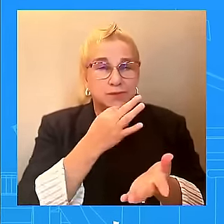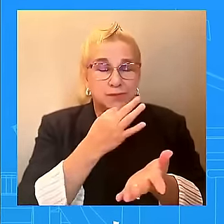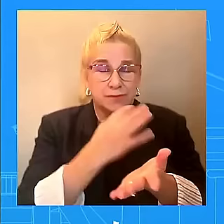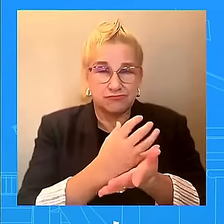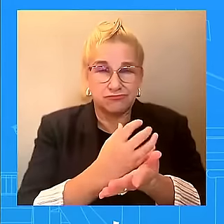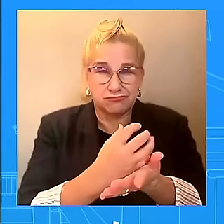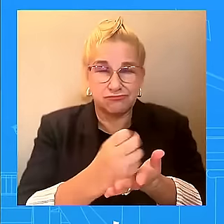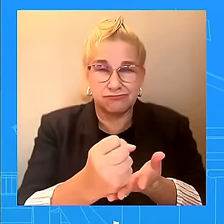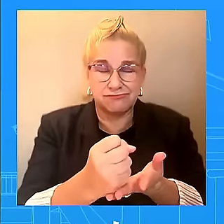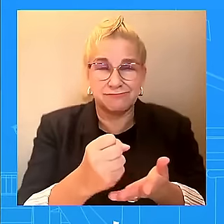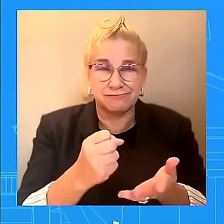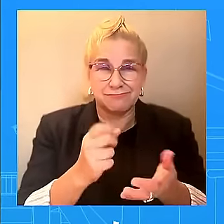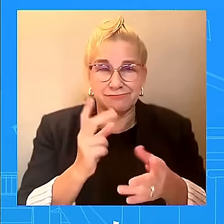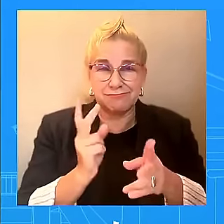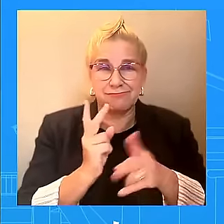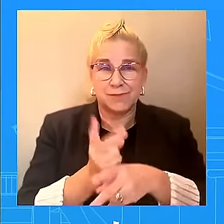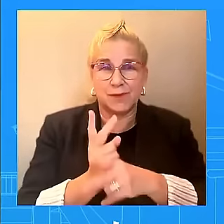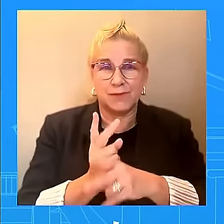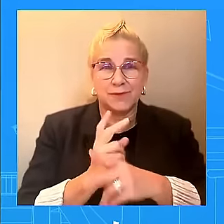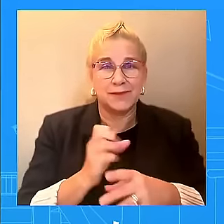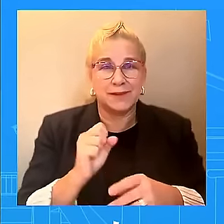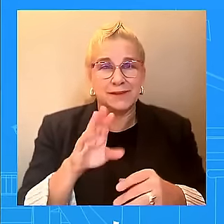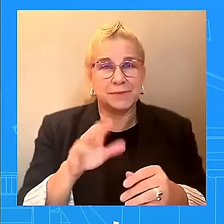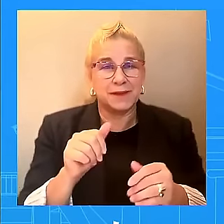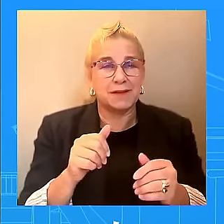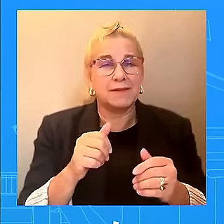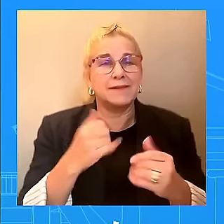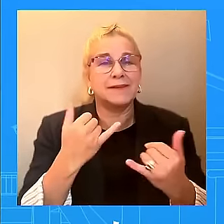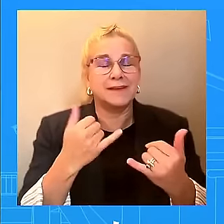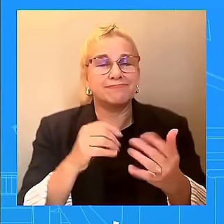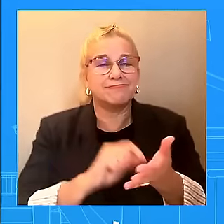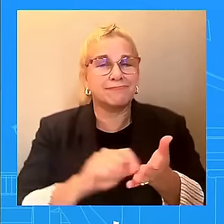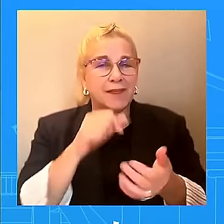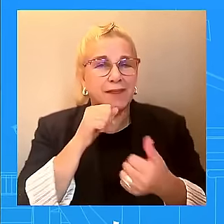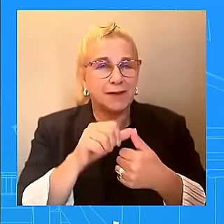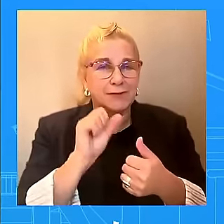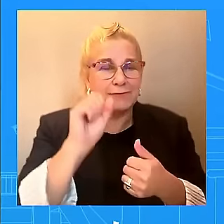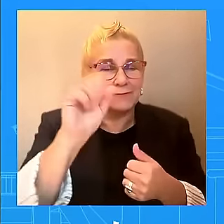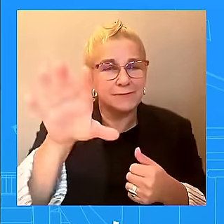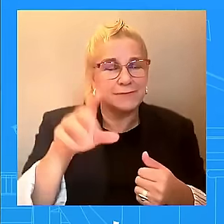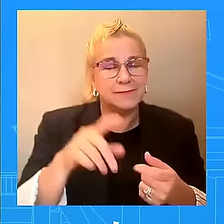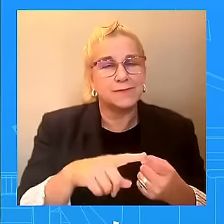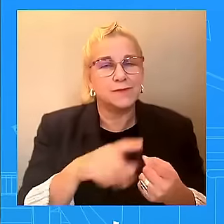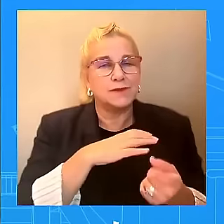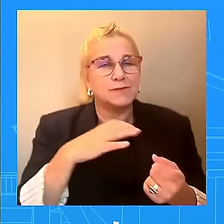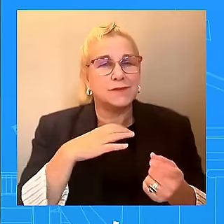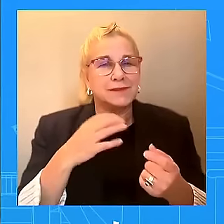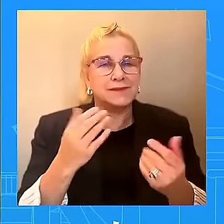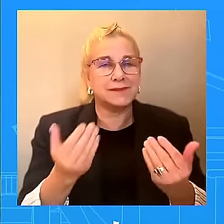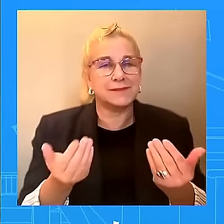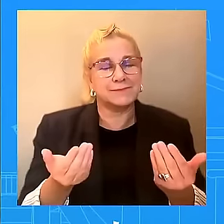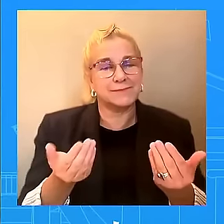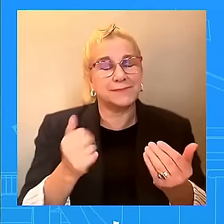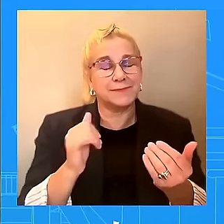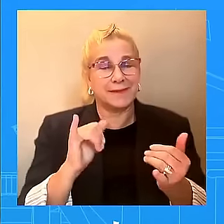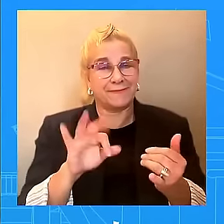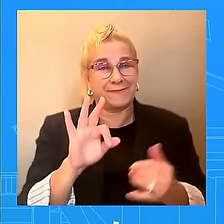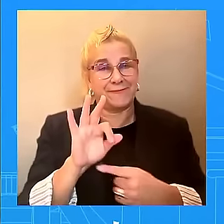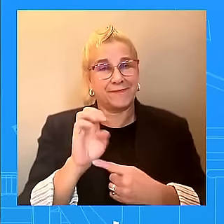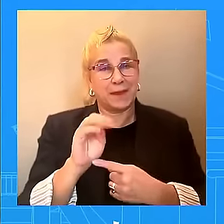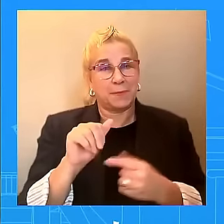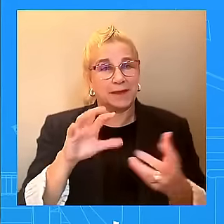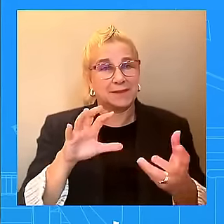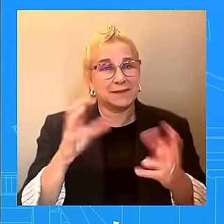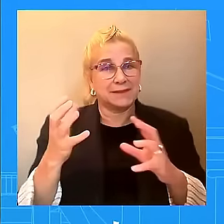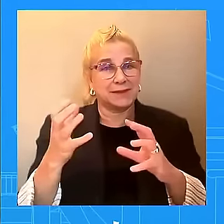the letter primarily focused on. And in addition, the FEMA Disaster Relief Fund faces a shortfall at the end of the year. And so,